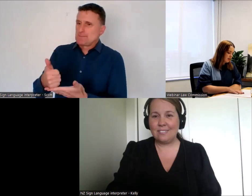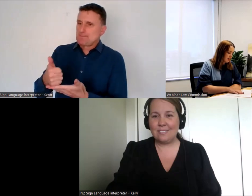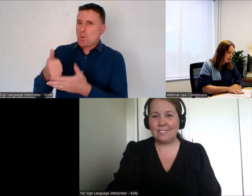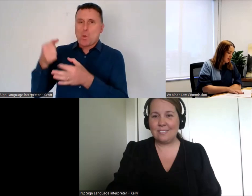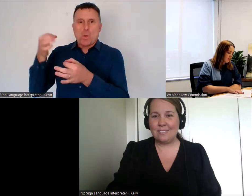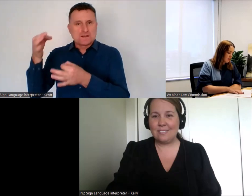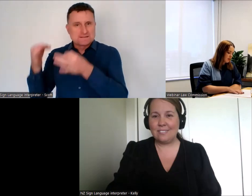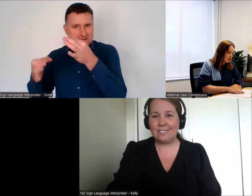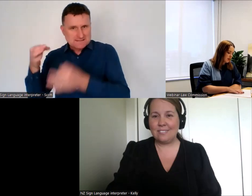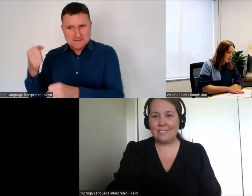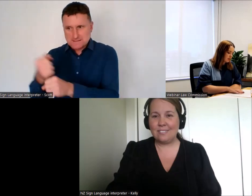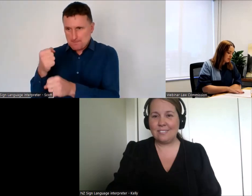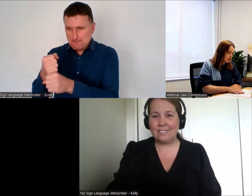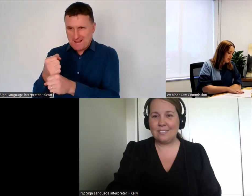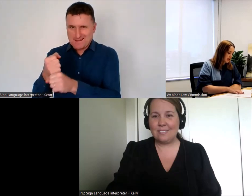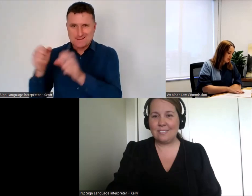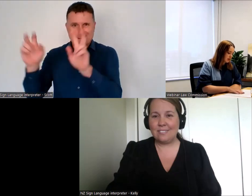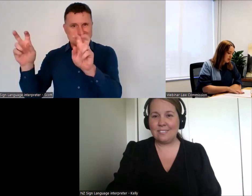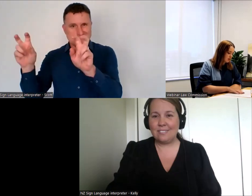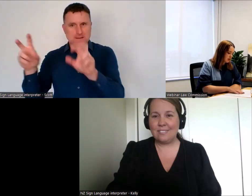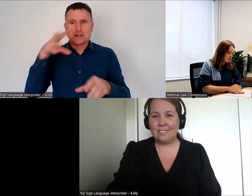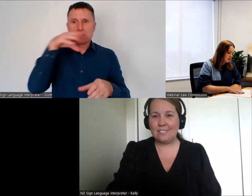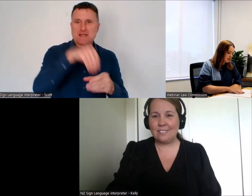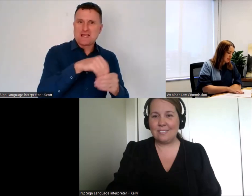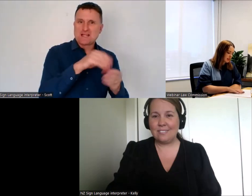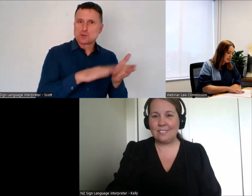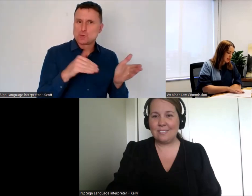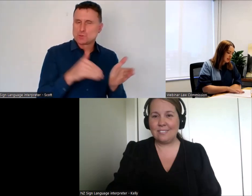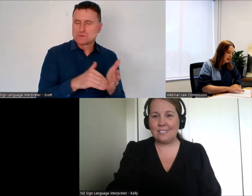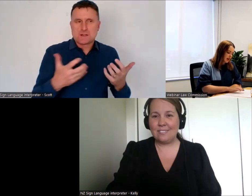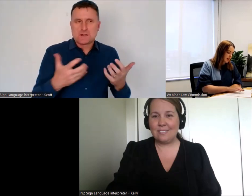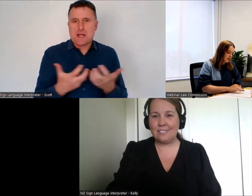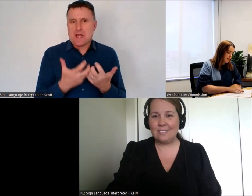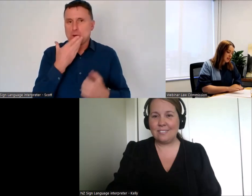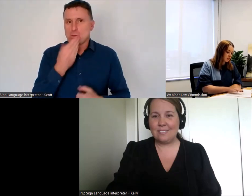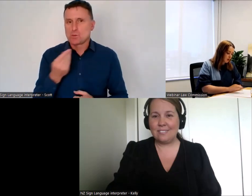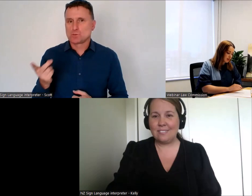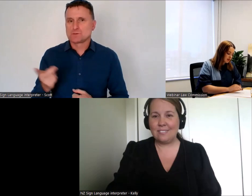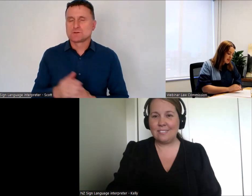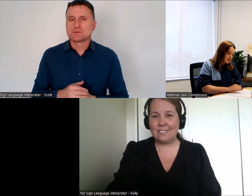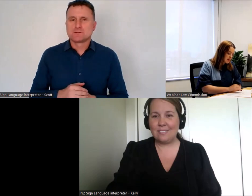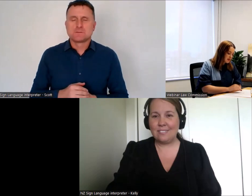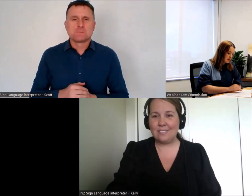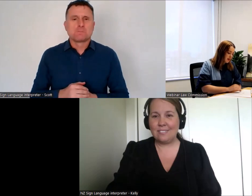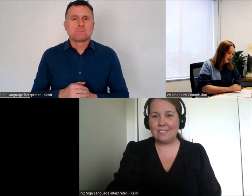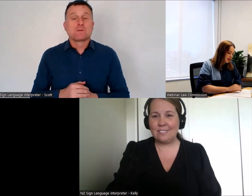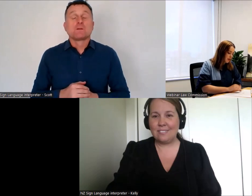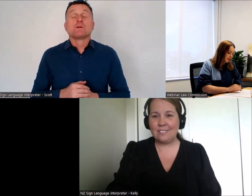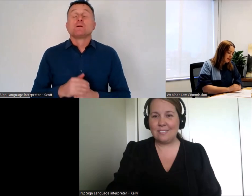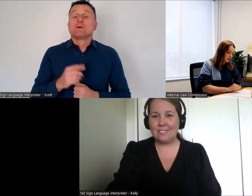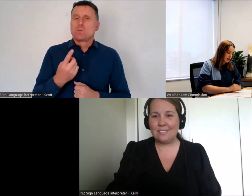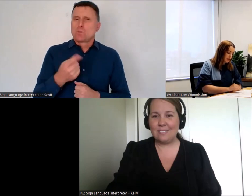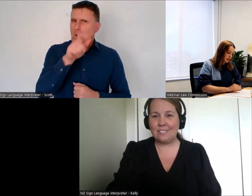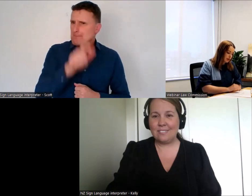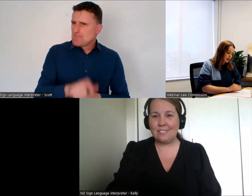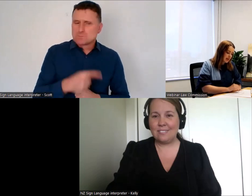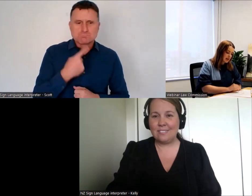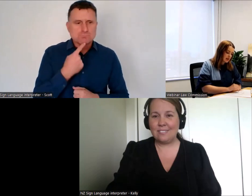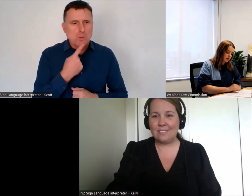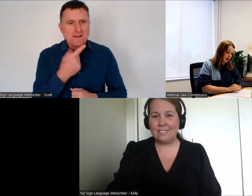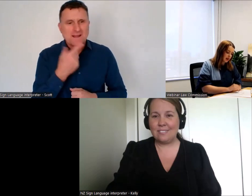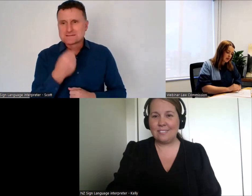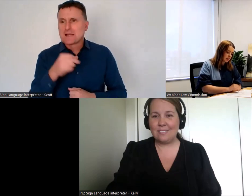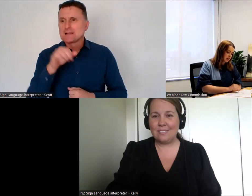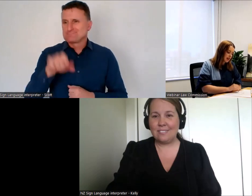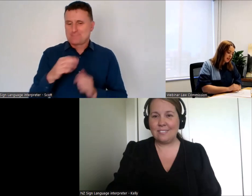And the person said in the question observed that New Zealand has some progress to make here, and that it's really important